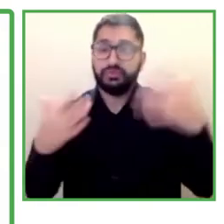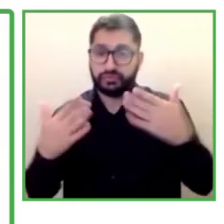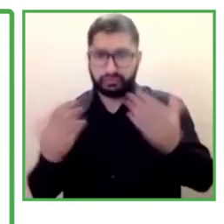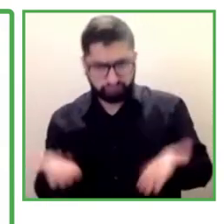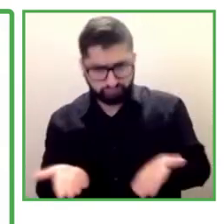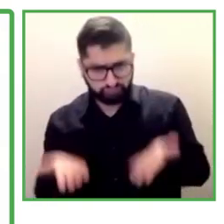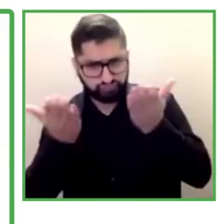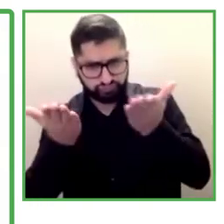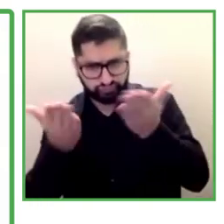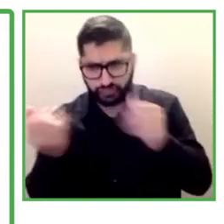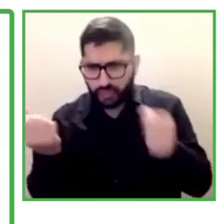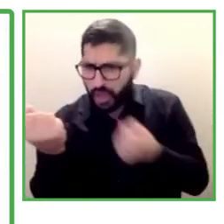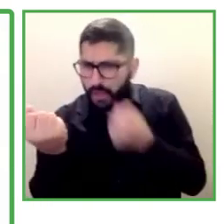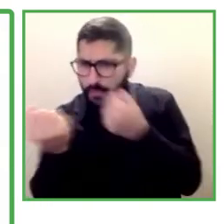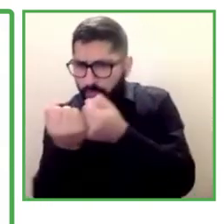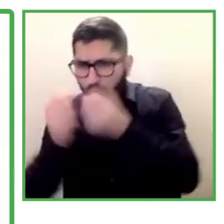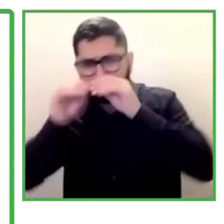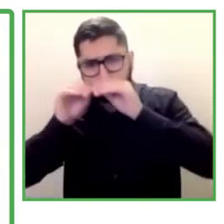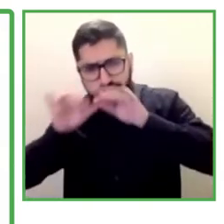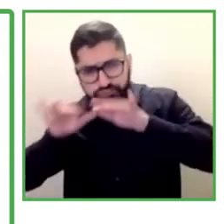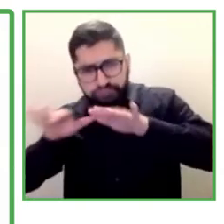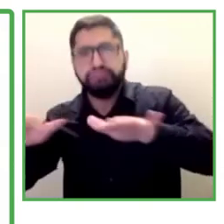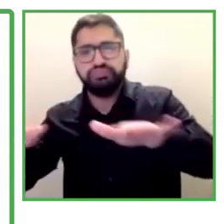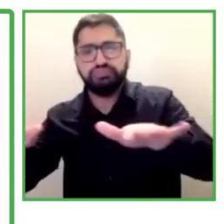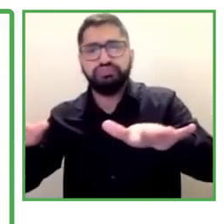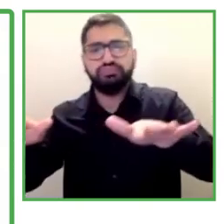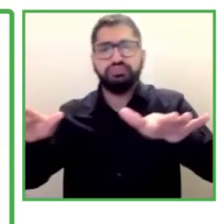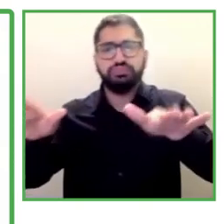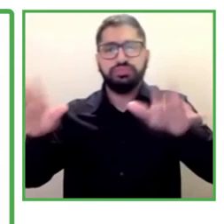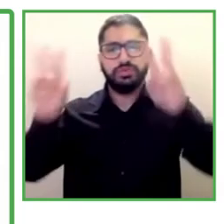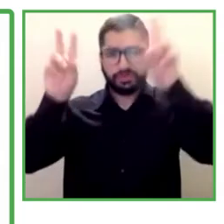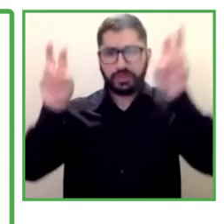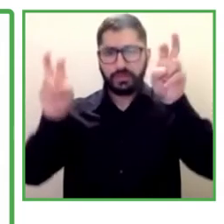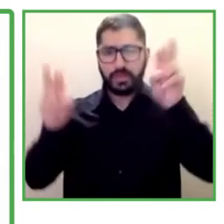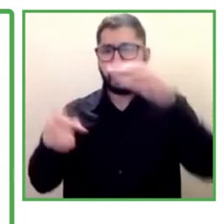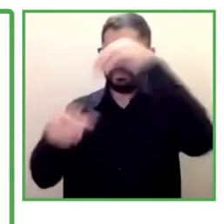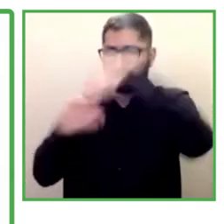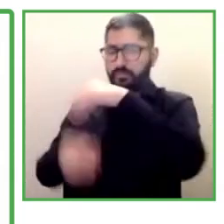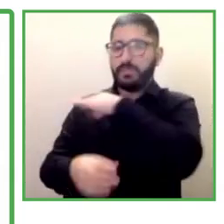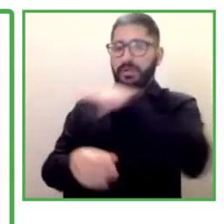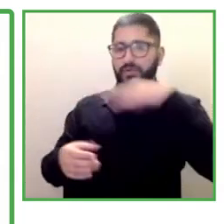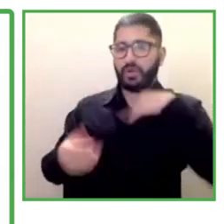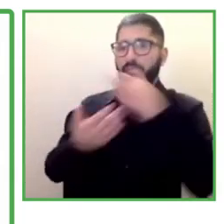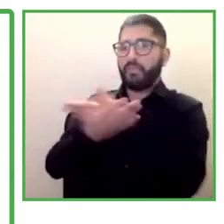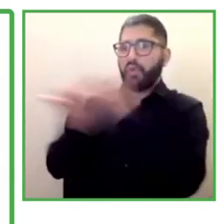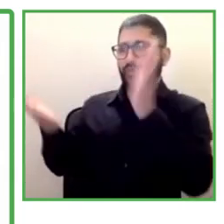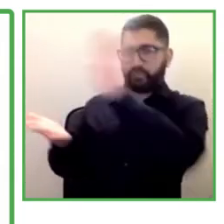Territorial Policy and Public Function. So thank you so much for being with us, Silvia. Welcome.